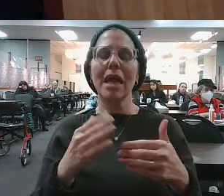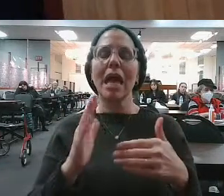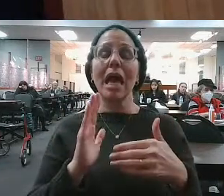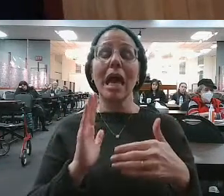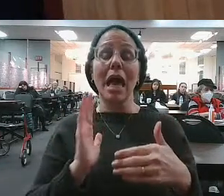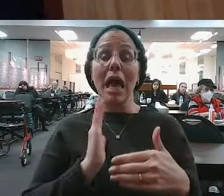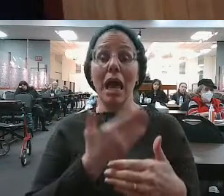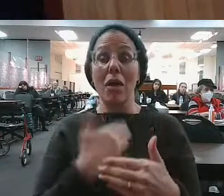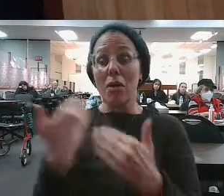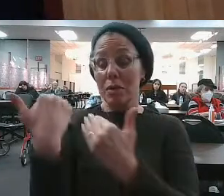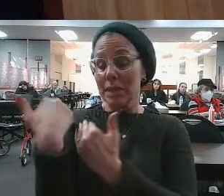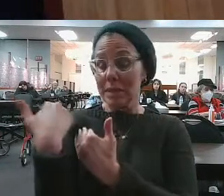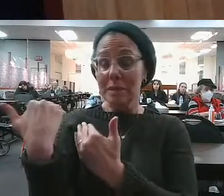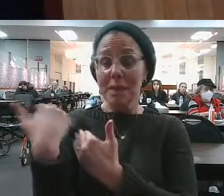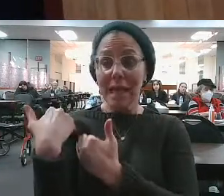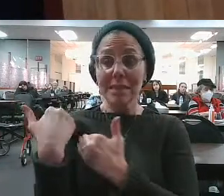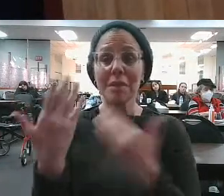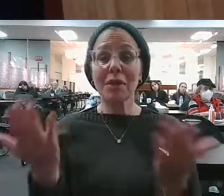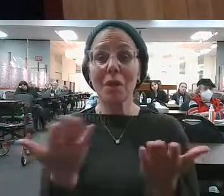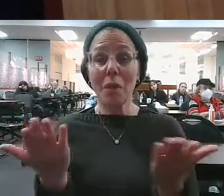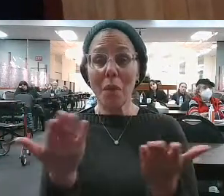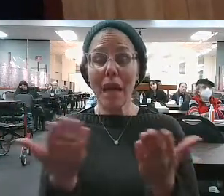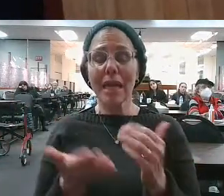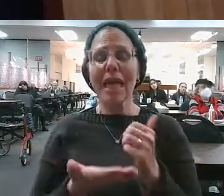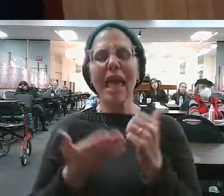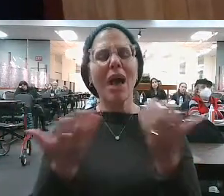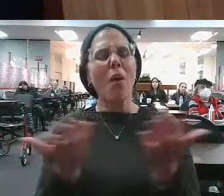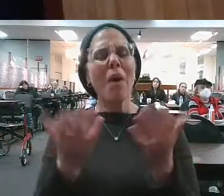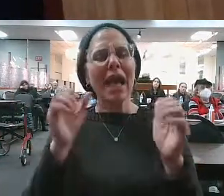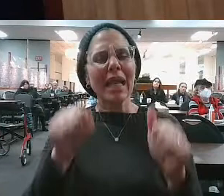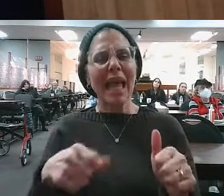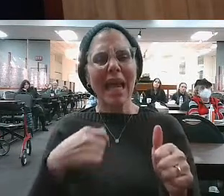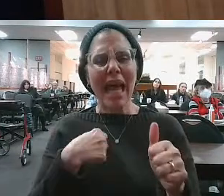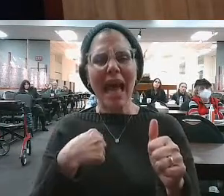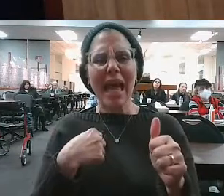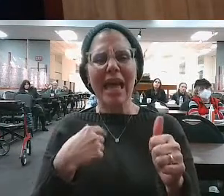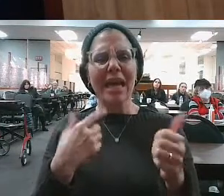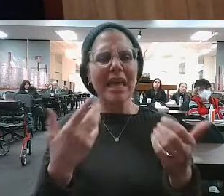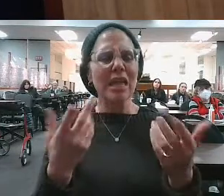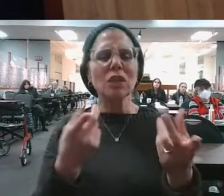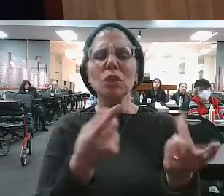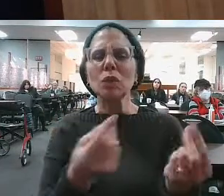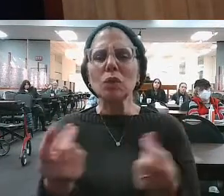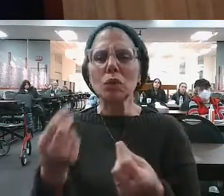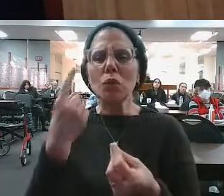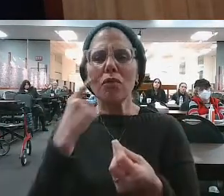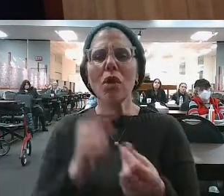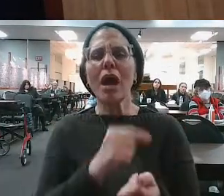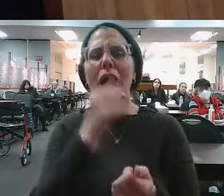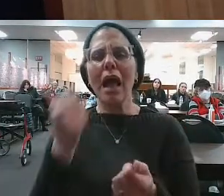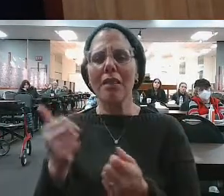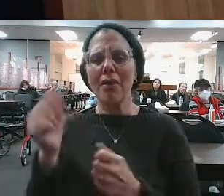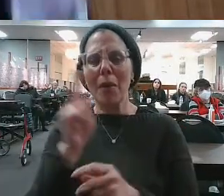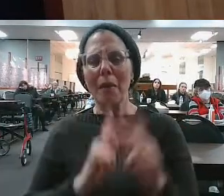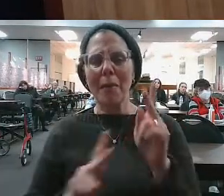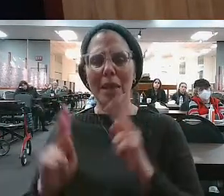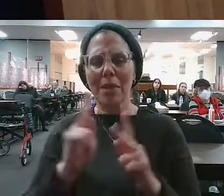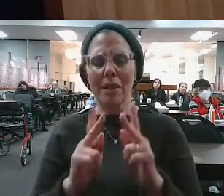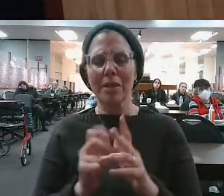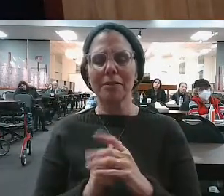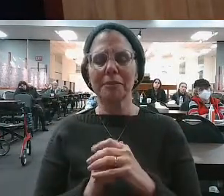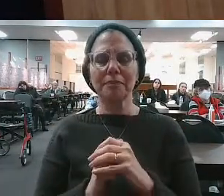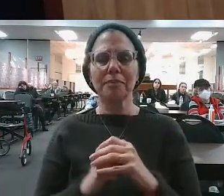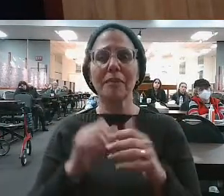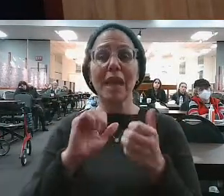person is always obligated to look out and to say, what can I do for you in order to allow you to become the